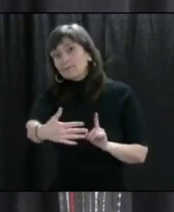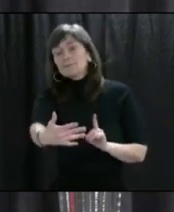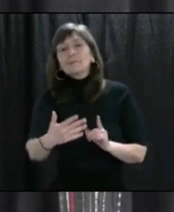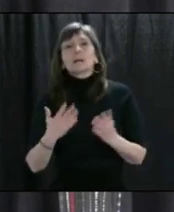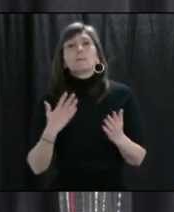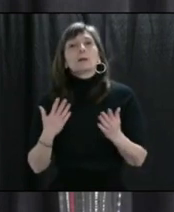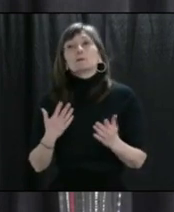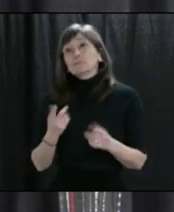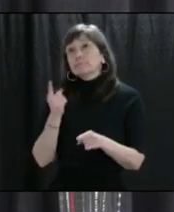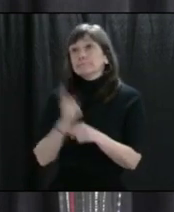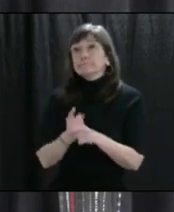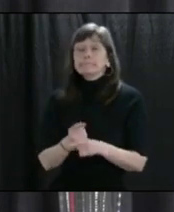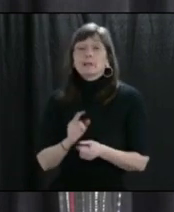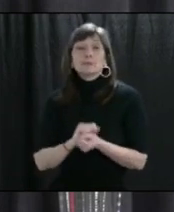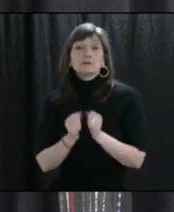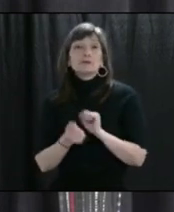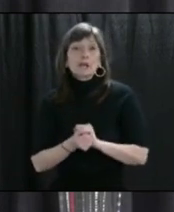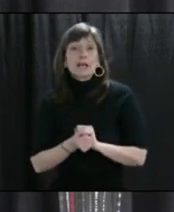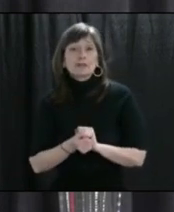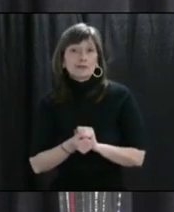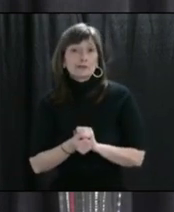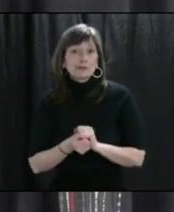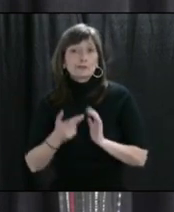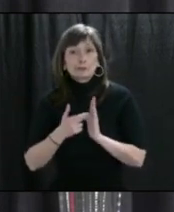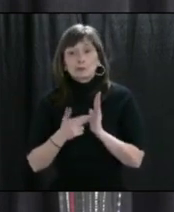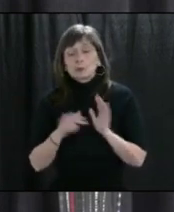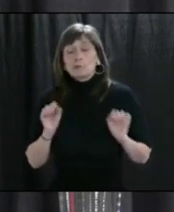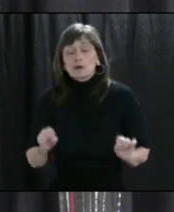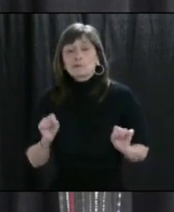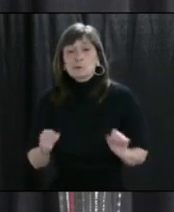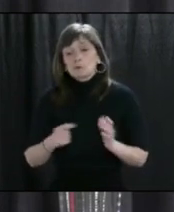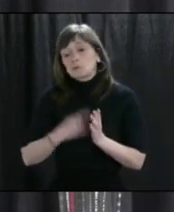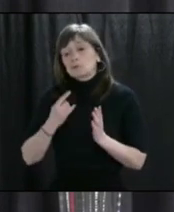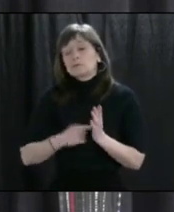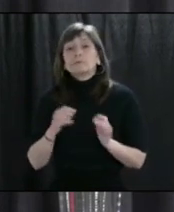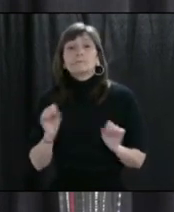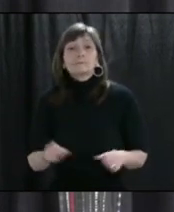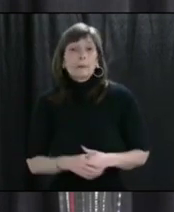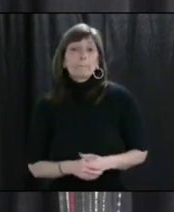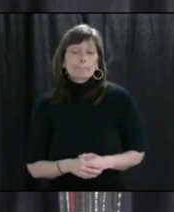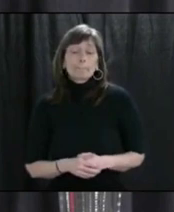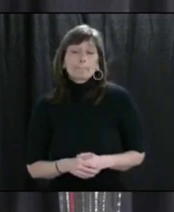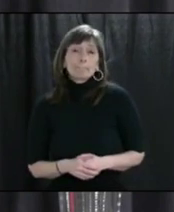Obviously, you're quite right. There will be a reassessment on a periodic basis of what makes sense.